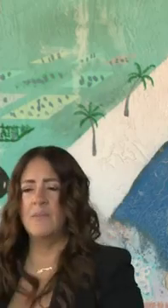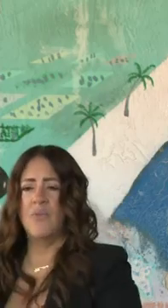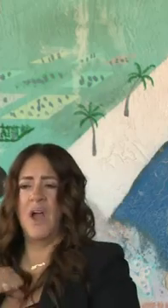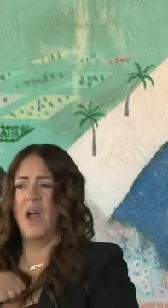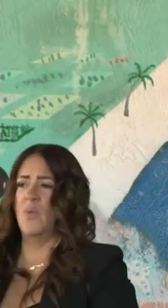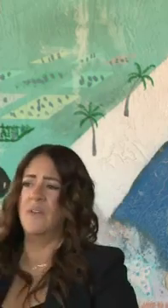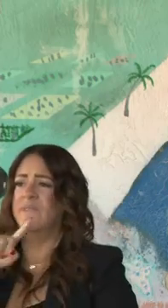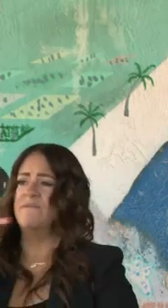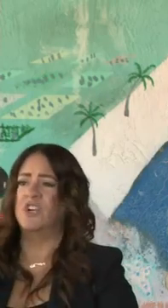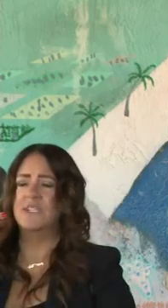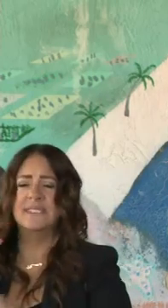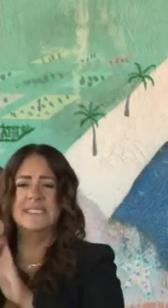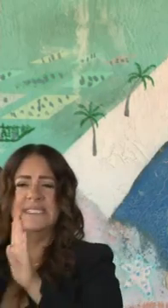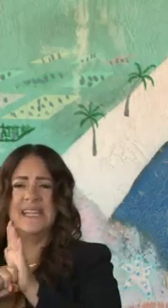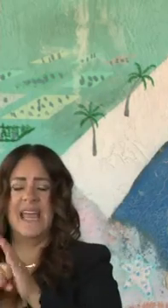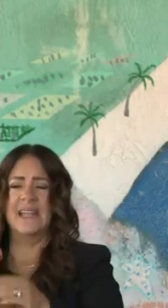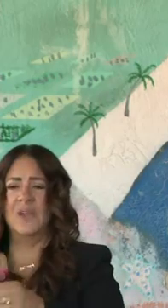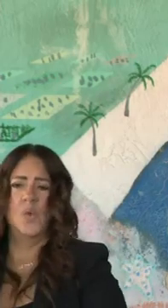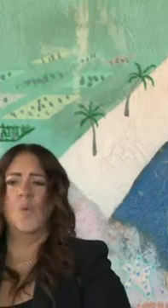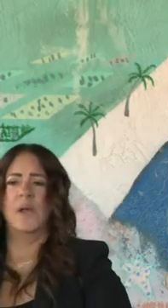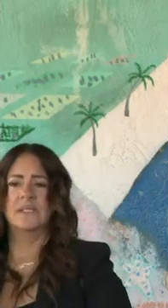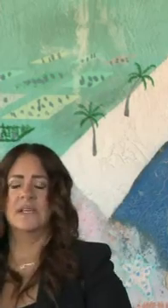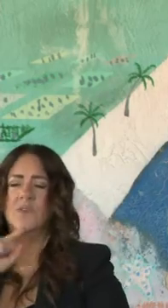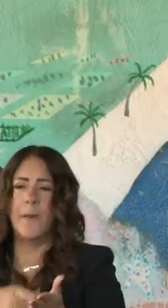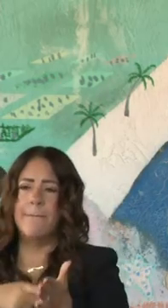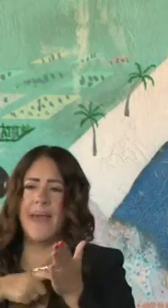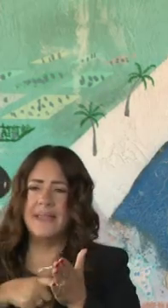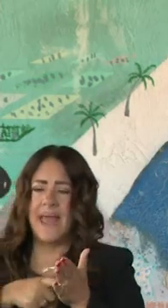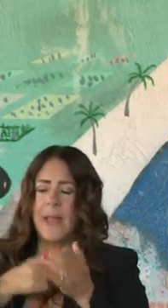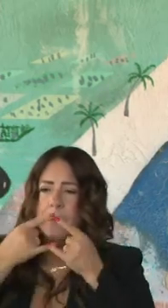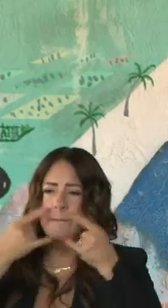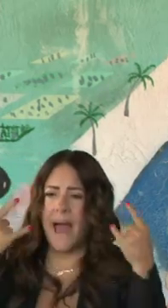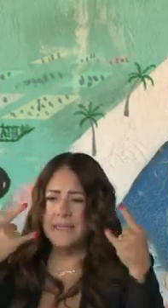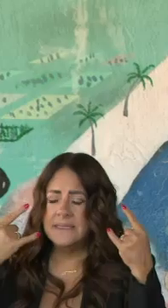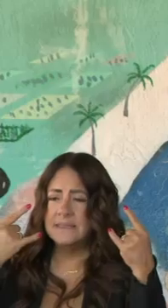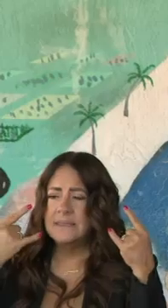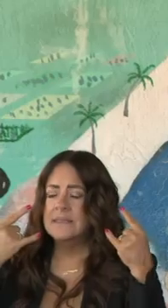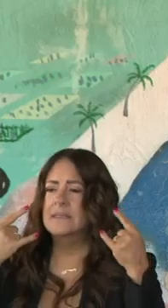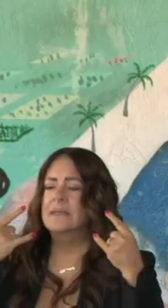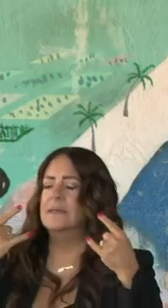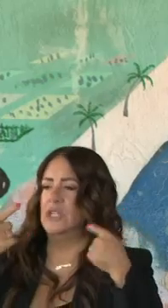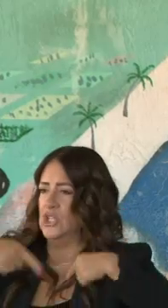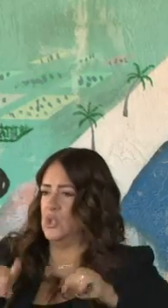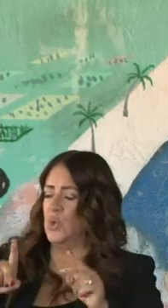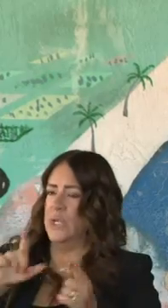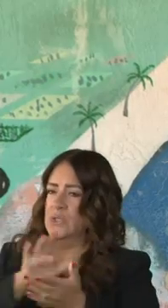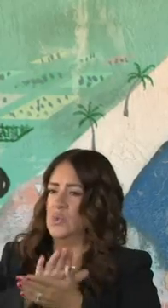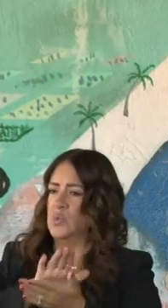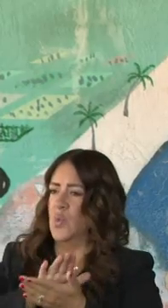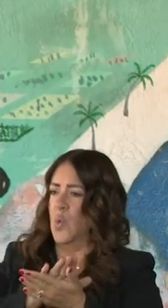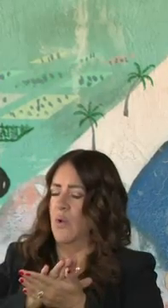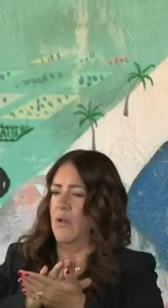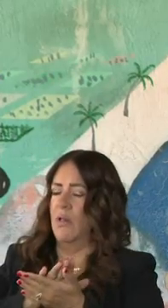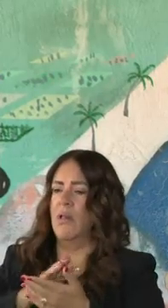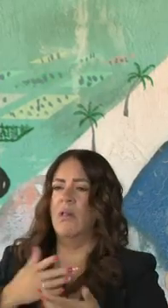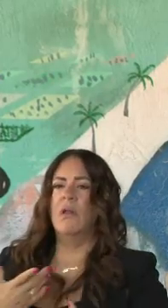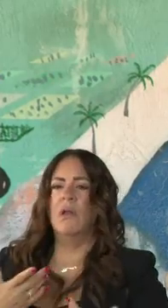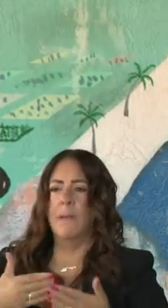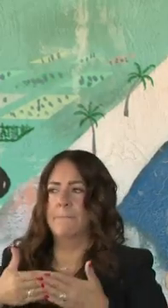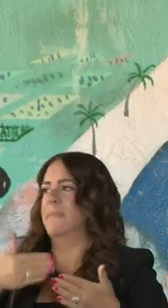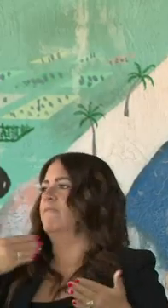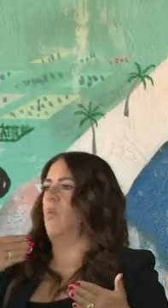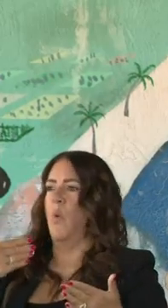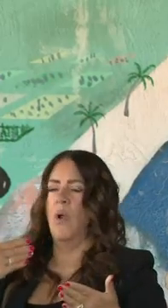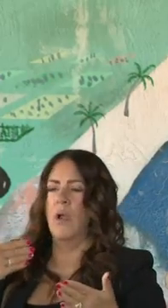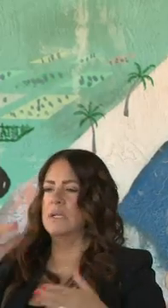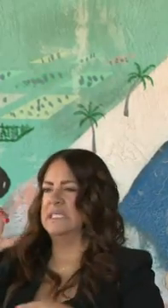first states in country to mandate mask wearing in the public education system before this school year, before the